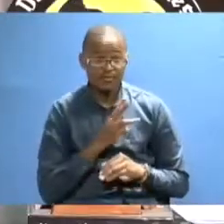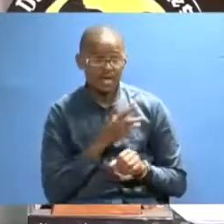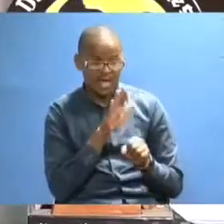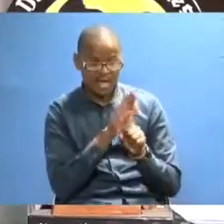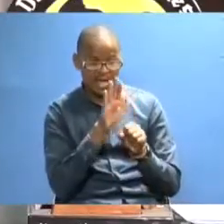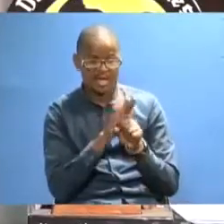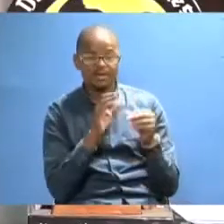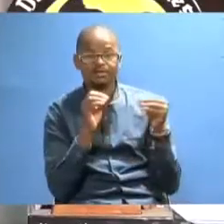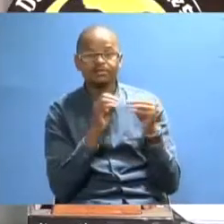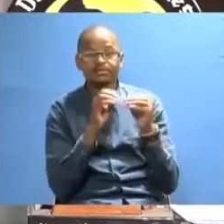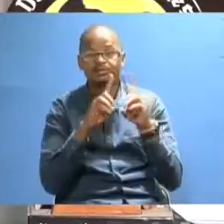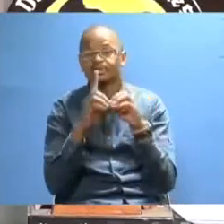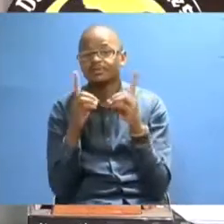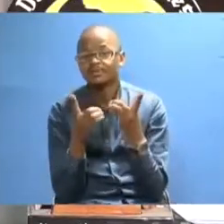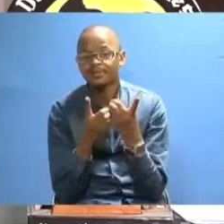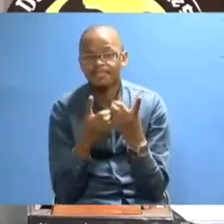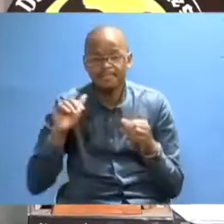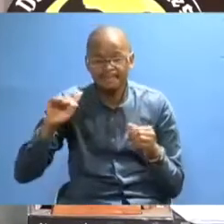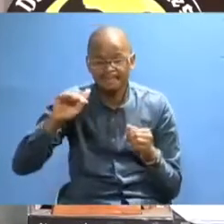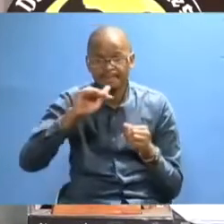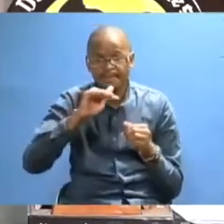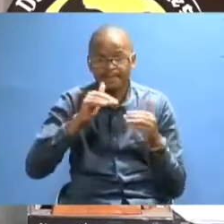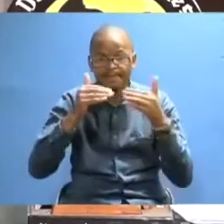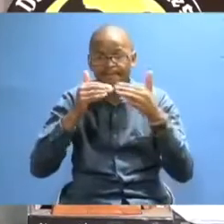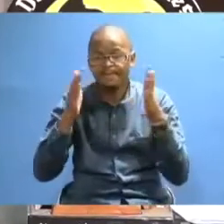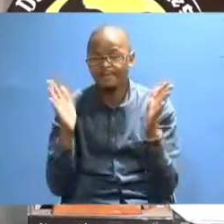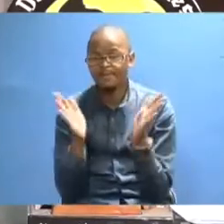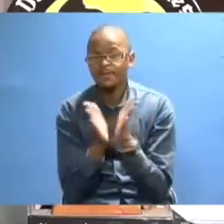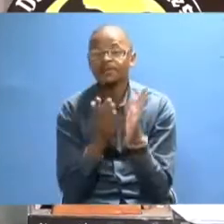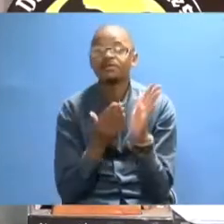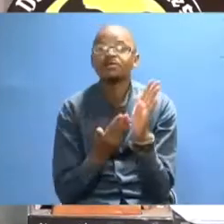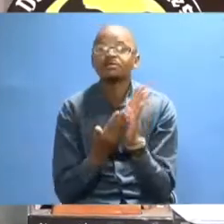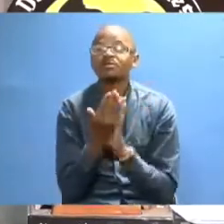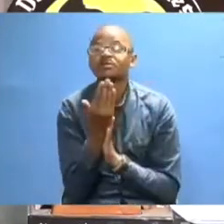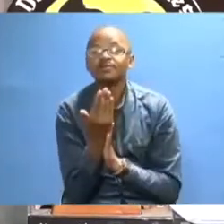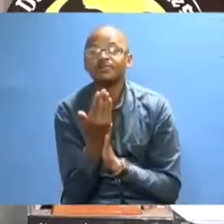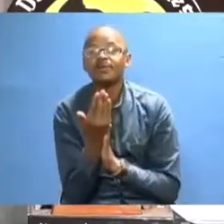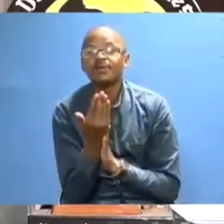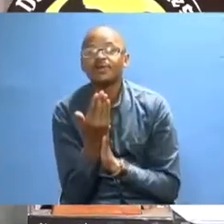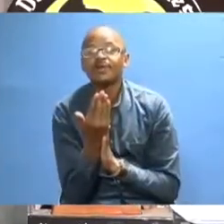We have got a number of departments, environment and community development.